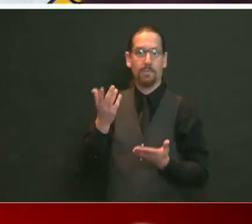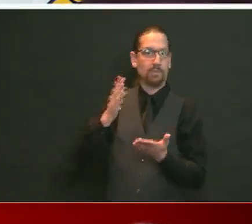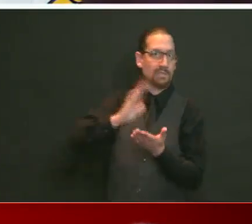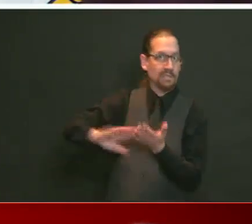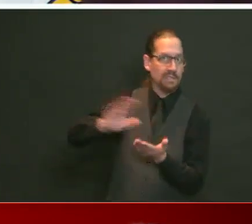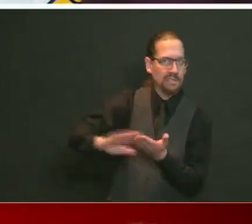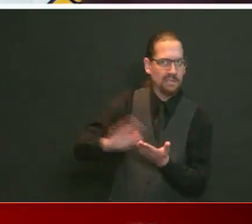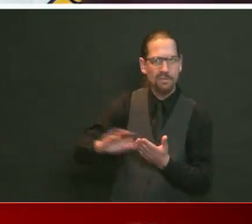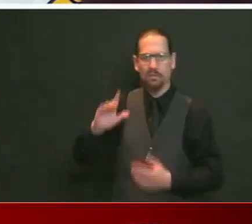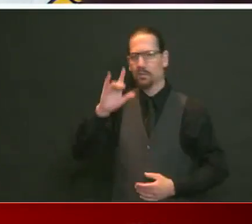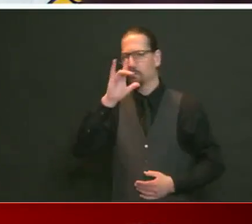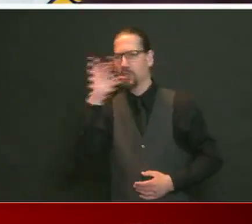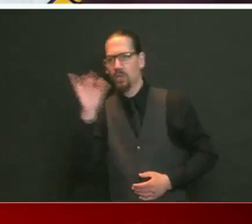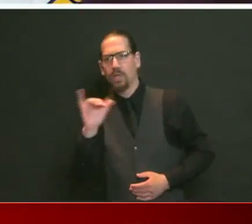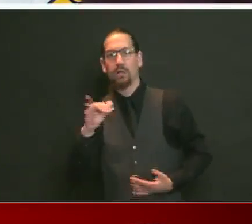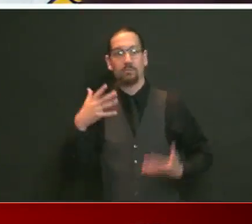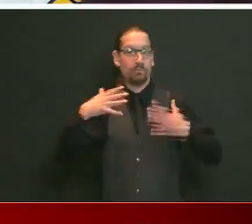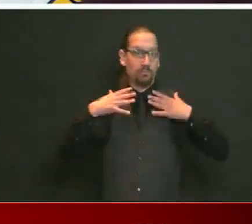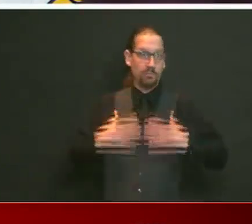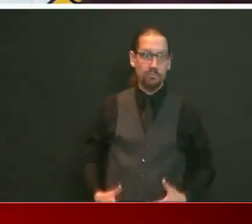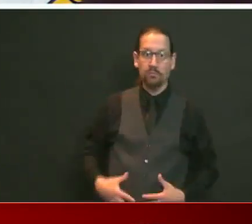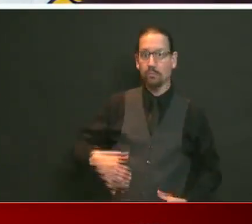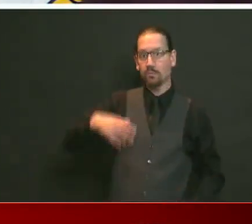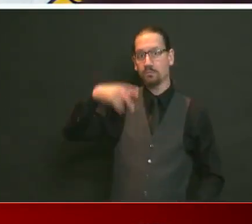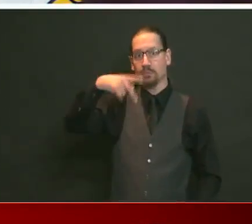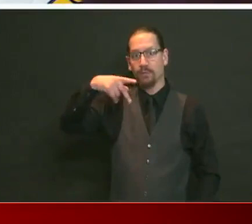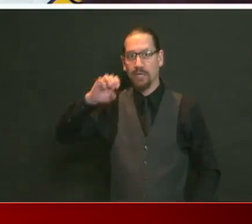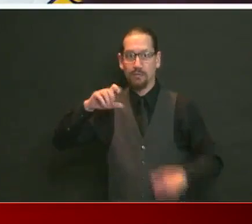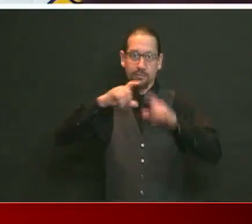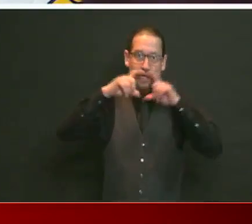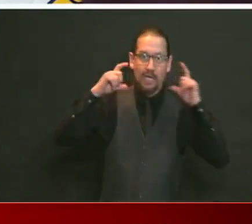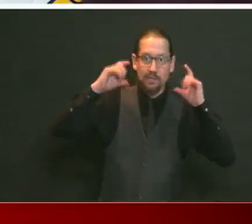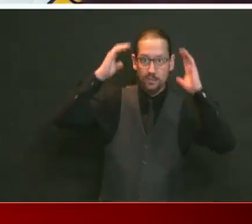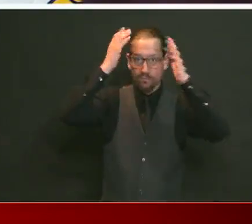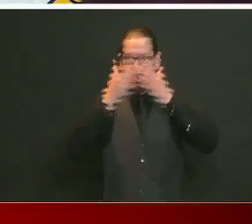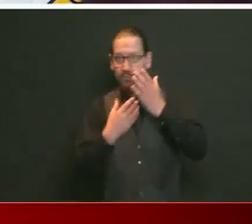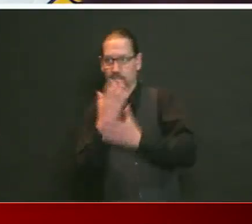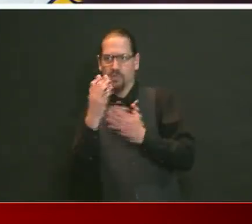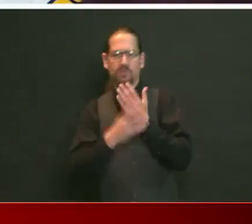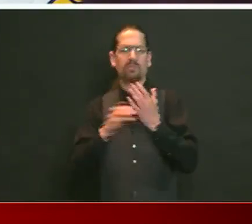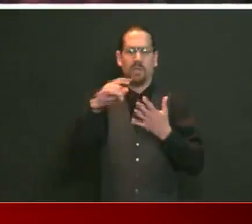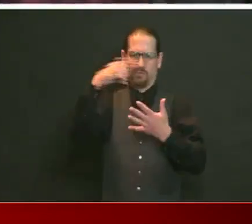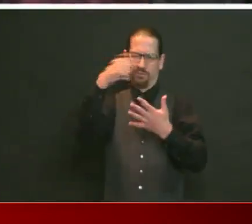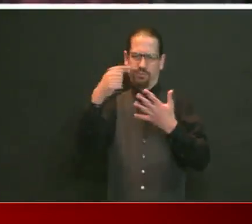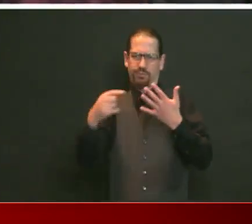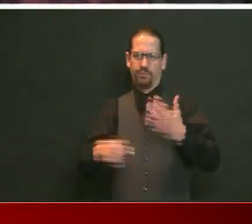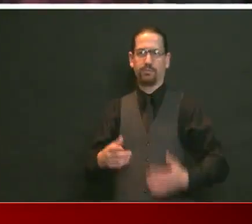Obviously, for the state universities, you know, we'll be able to provide financial assistance to help with that.